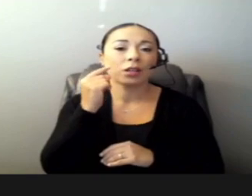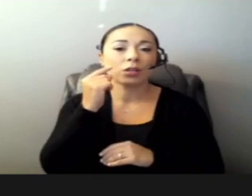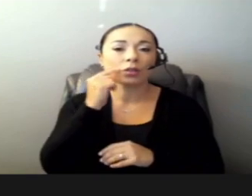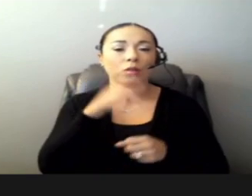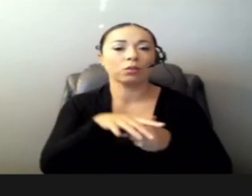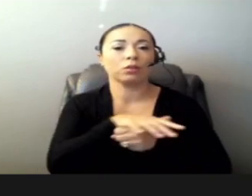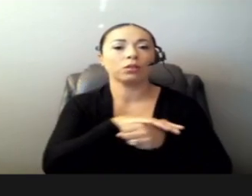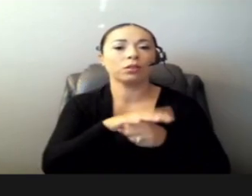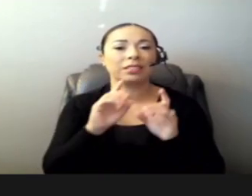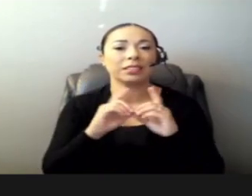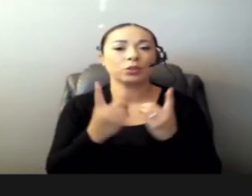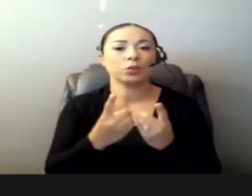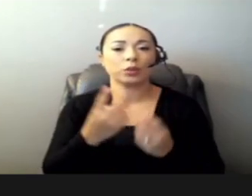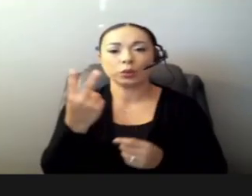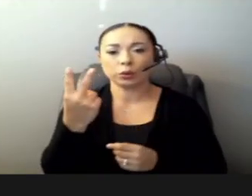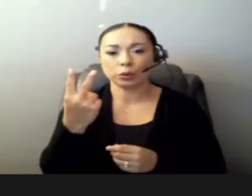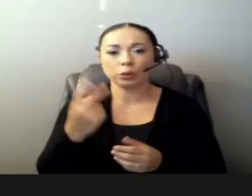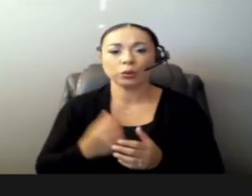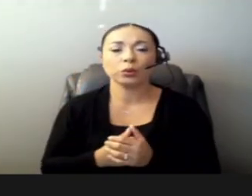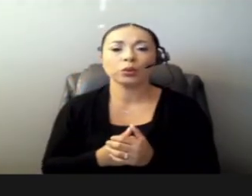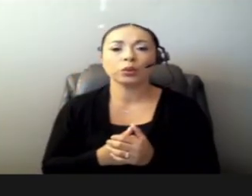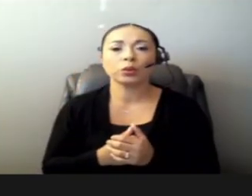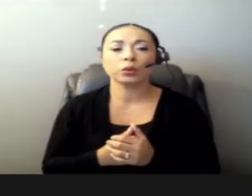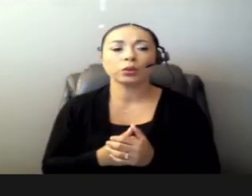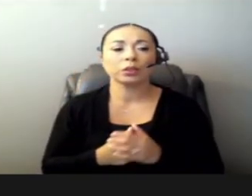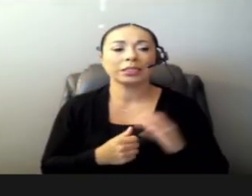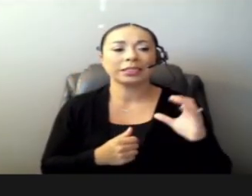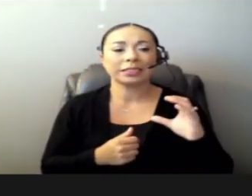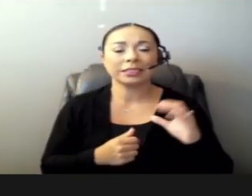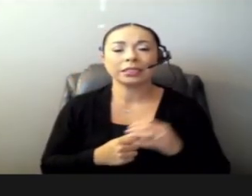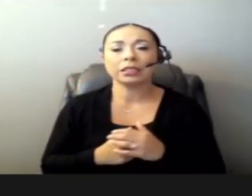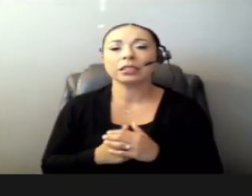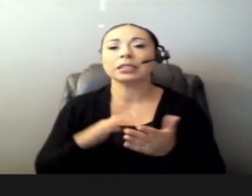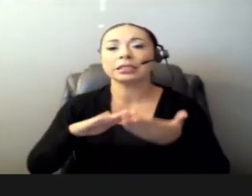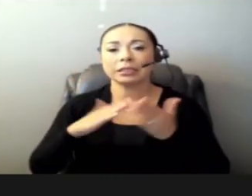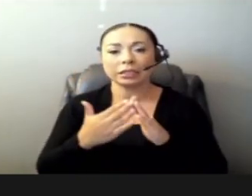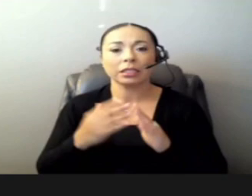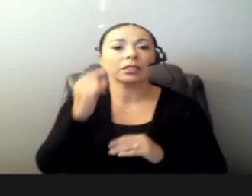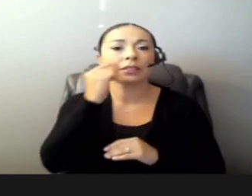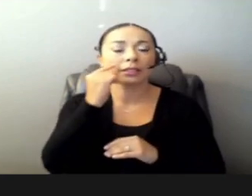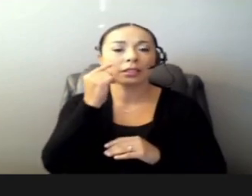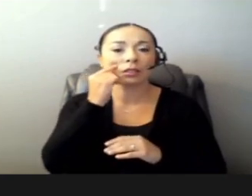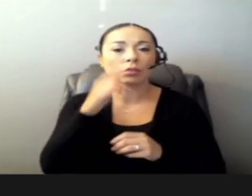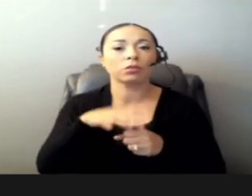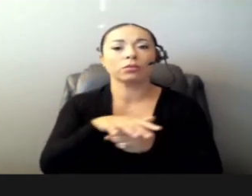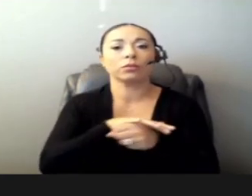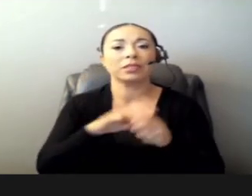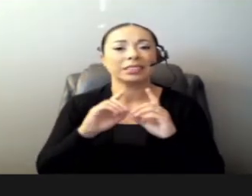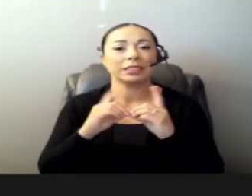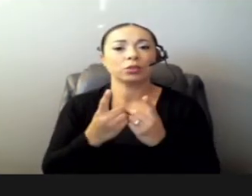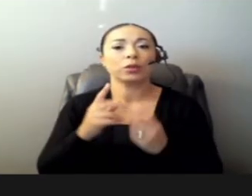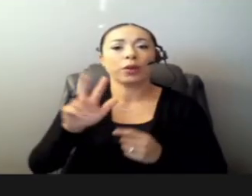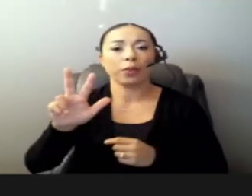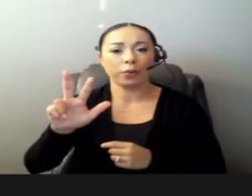District 2. C. City of San Antonio, District 3.